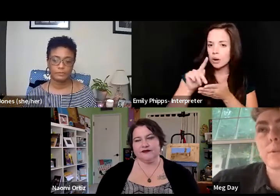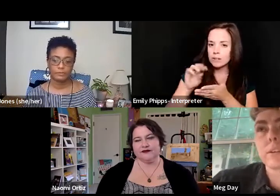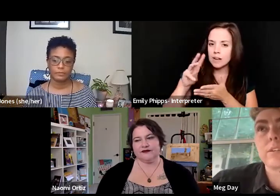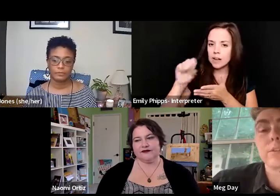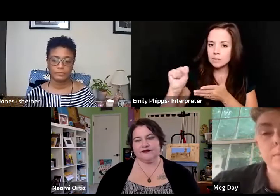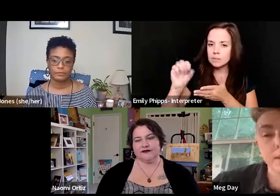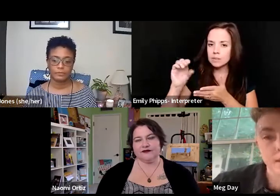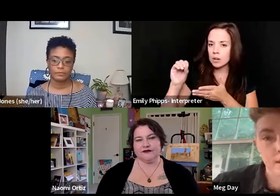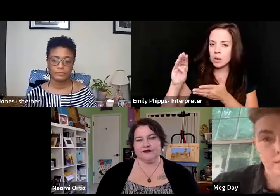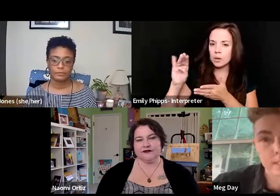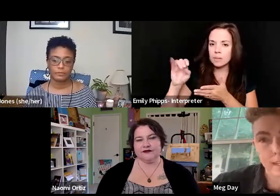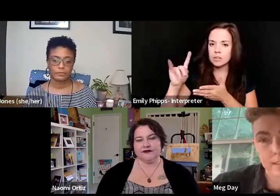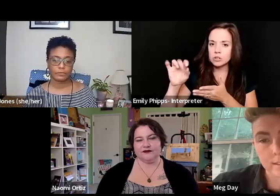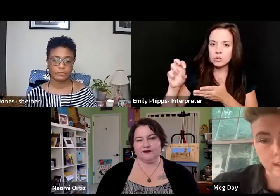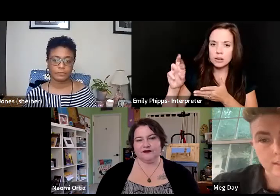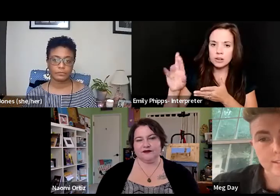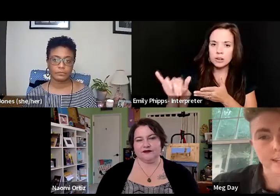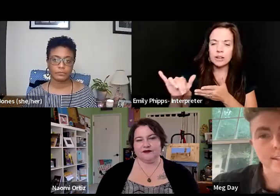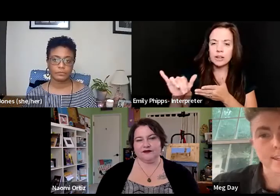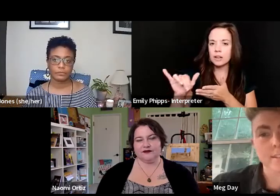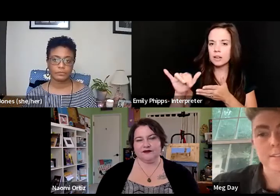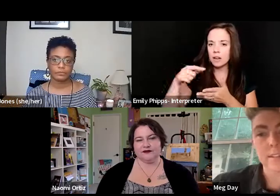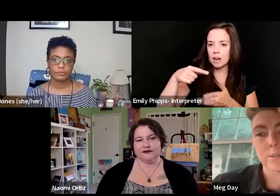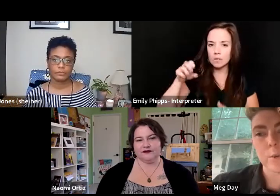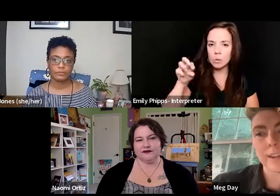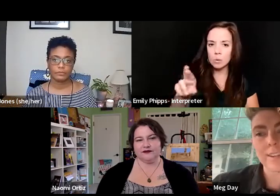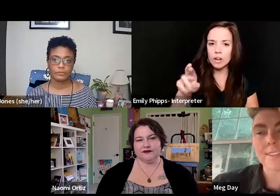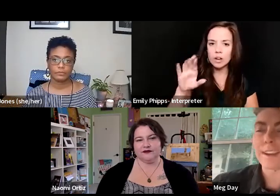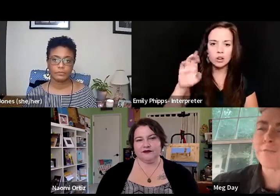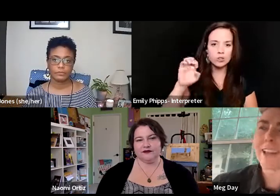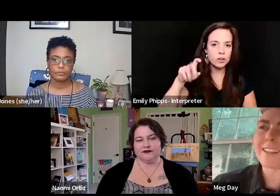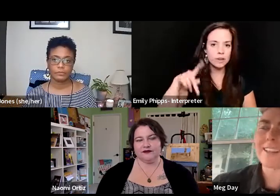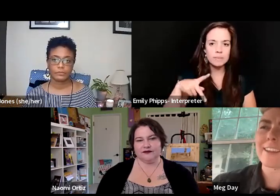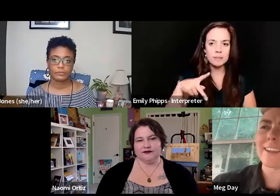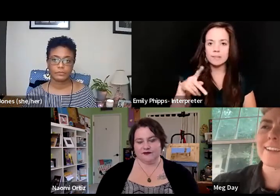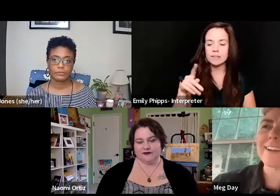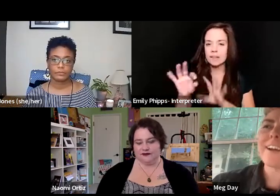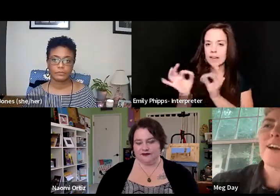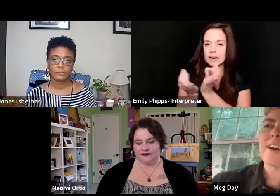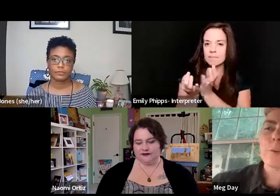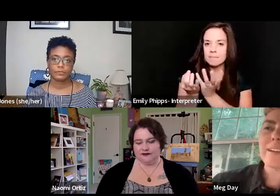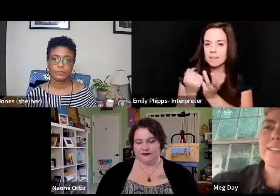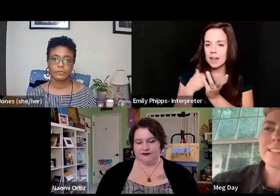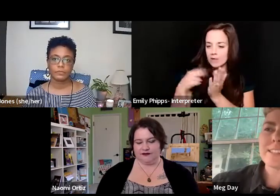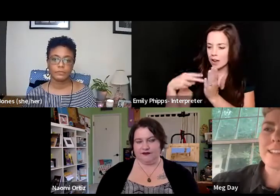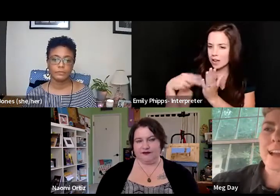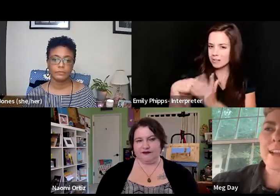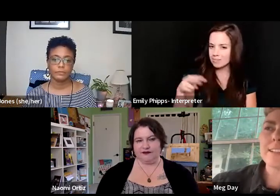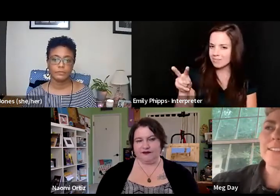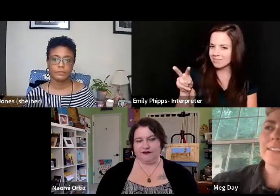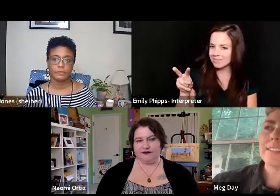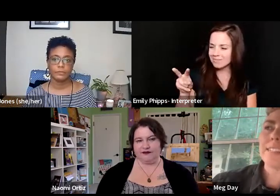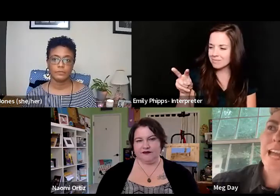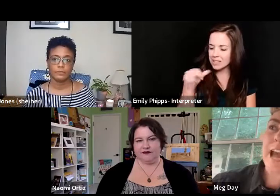a, of queer Cripkin I've seen in the last 10 years and the ways that I've read it thinking, well, this is not, not